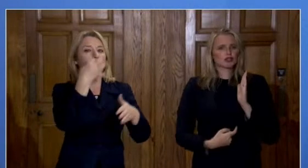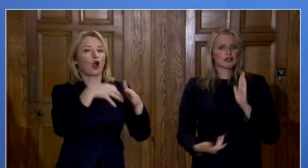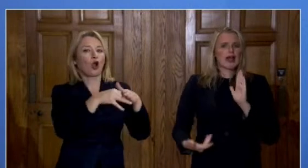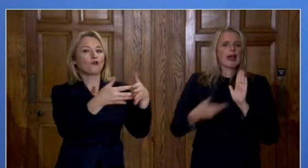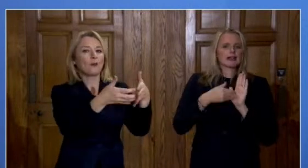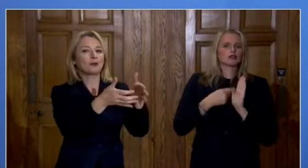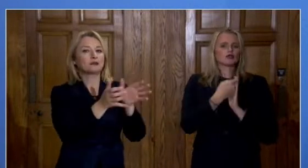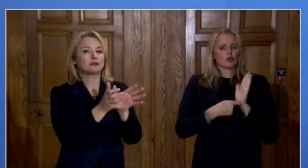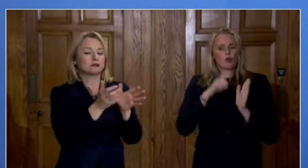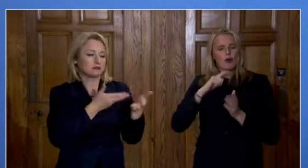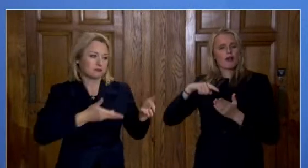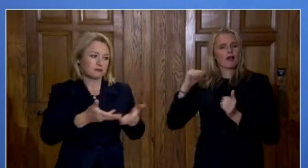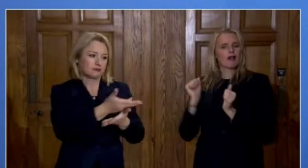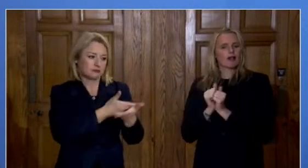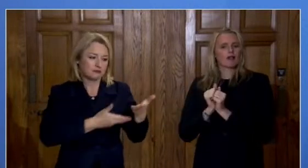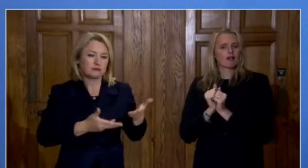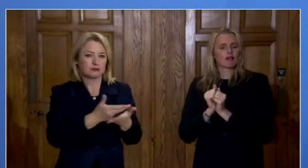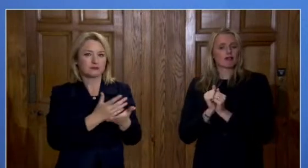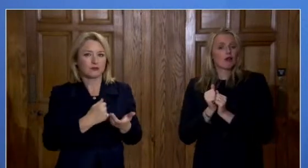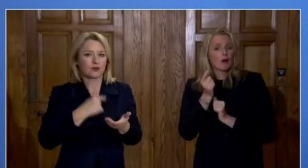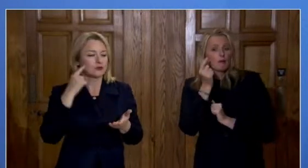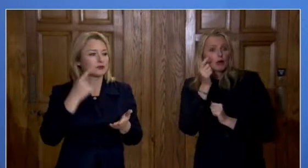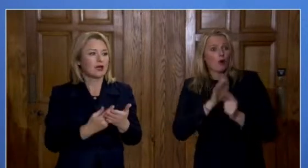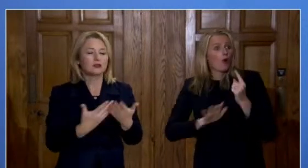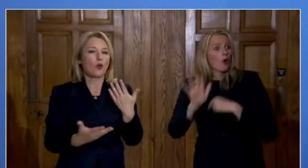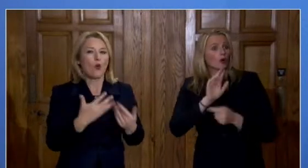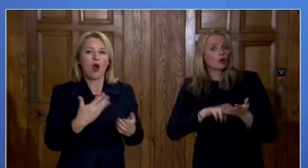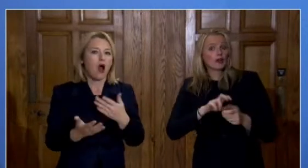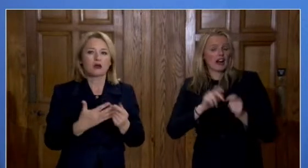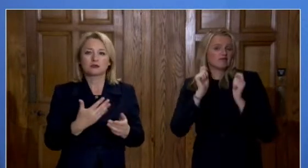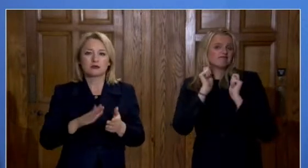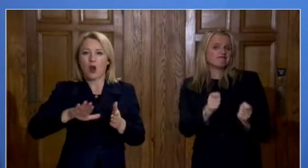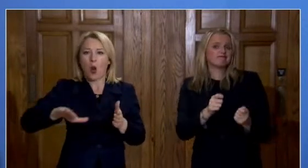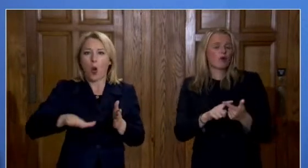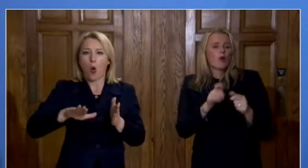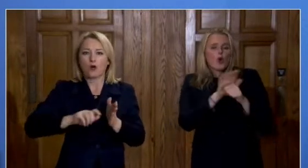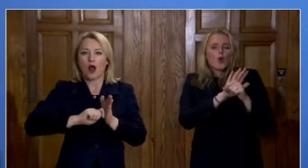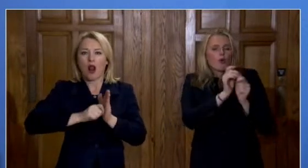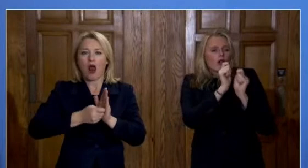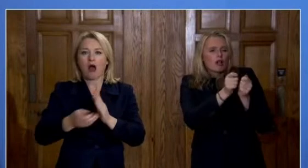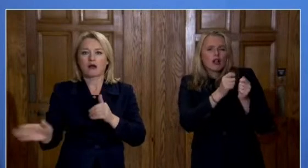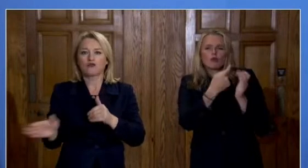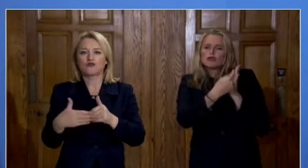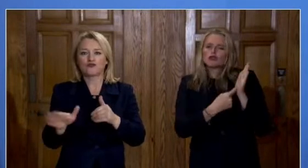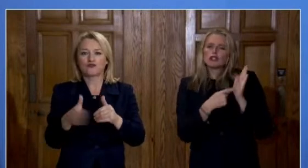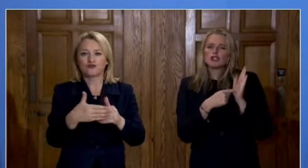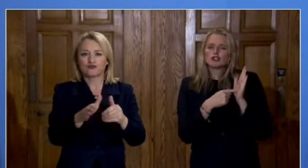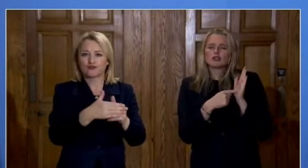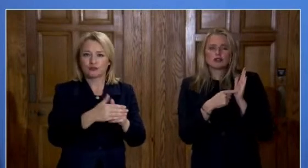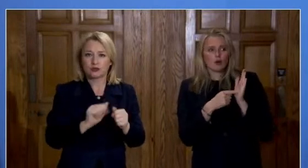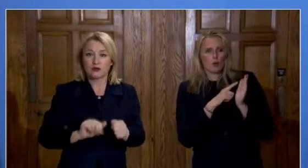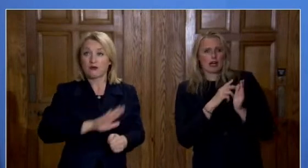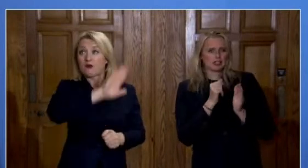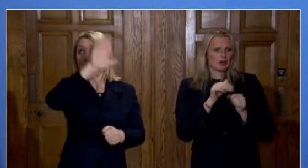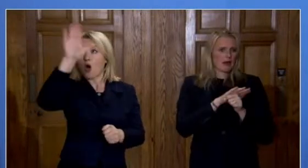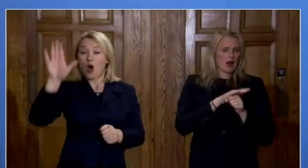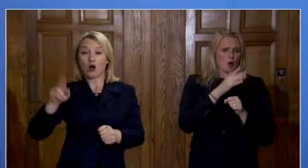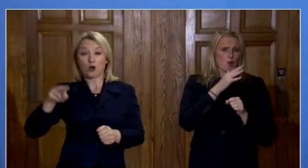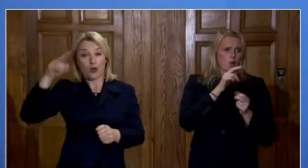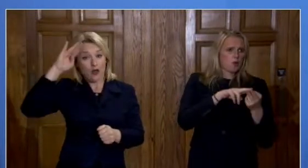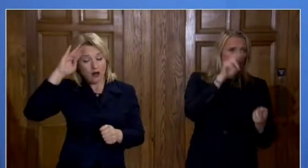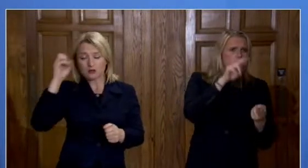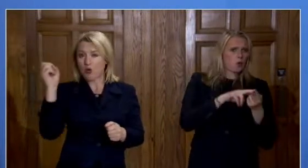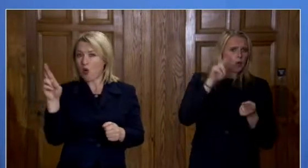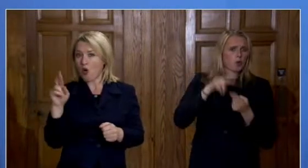and should they be to the whole of Northern Ireland or on a more localized basis in areas where cases are particularly